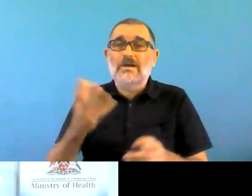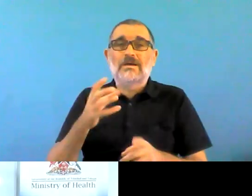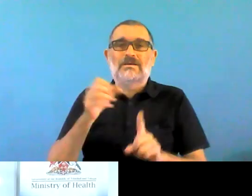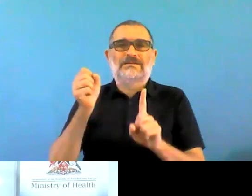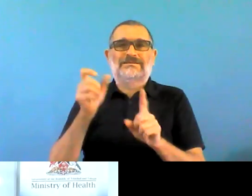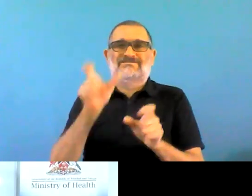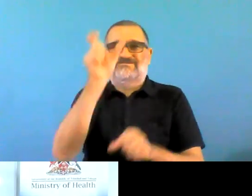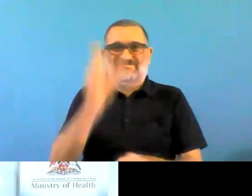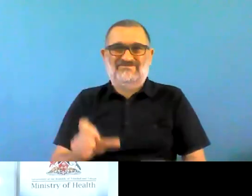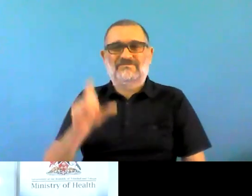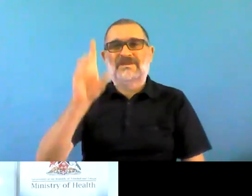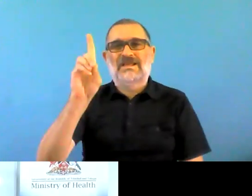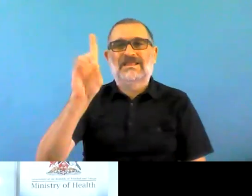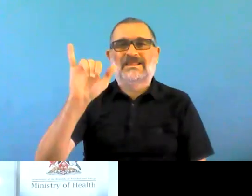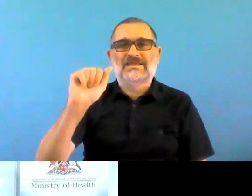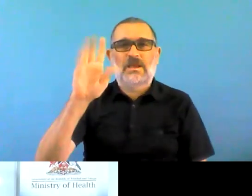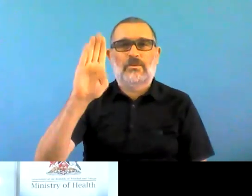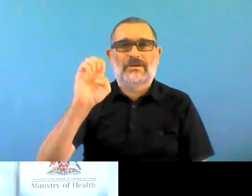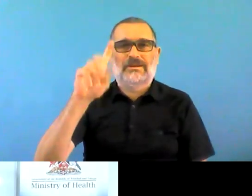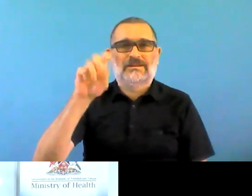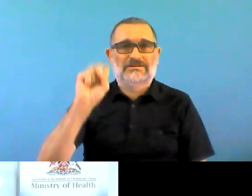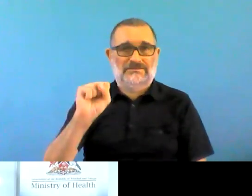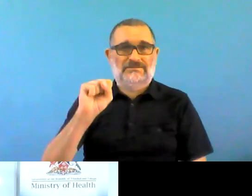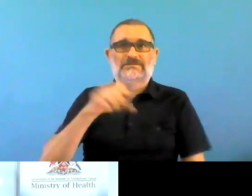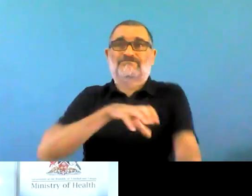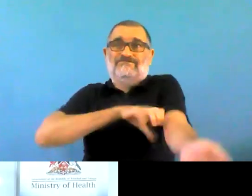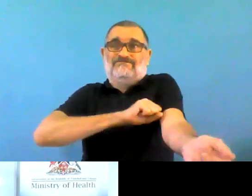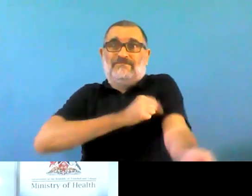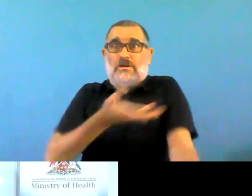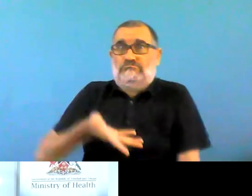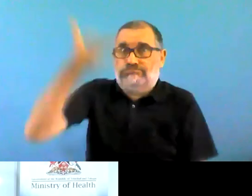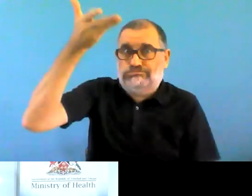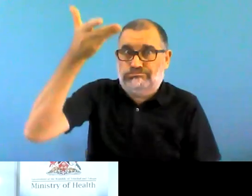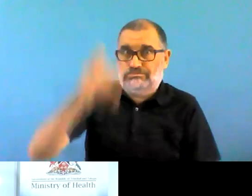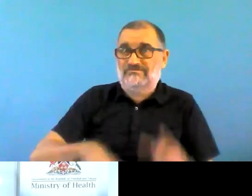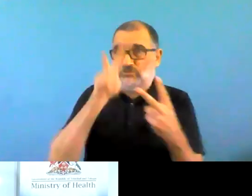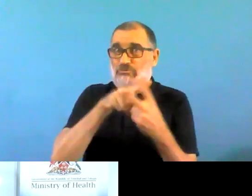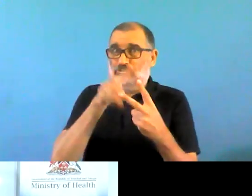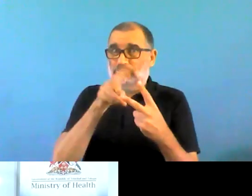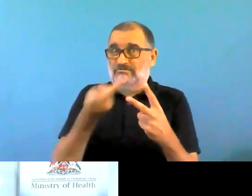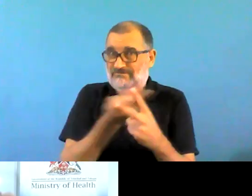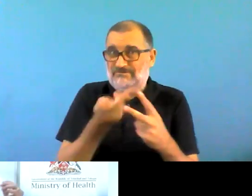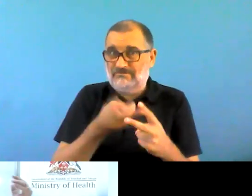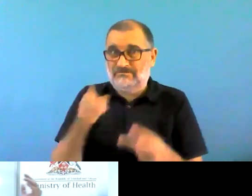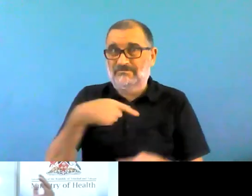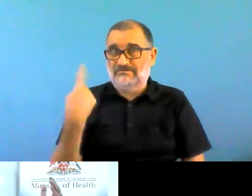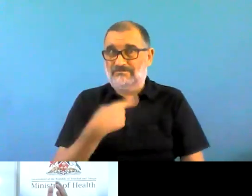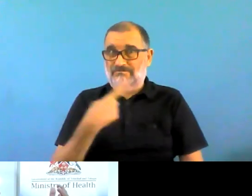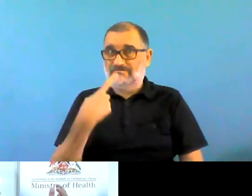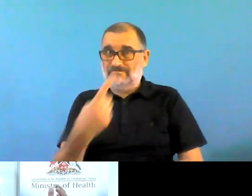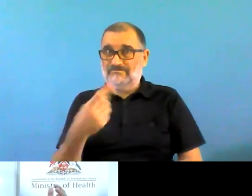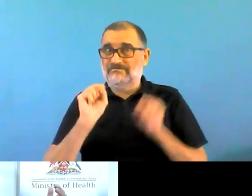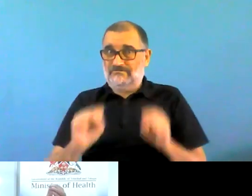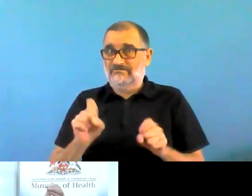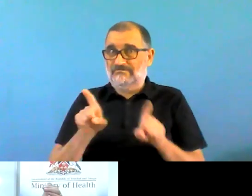snap out of diabetes. It's in your mind. Snap out of high cholesterol. It's in your mind. But we tell people